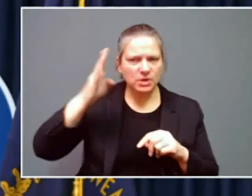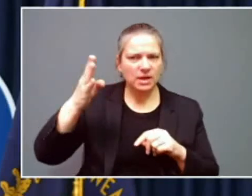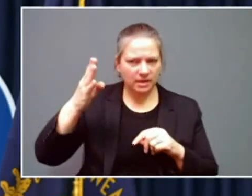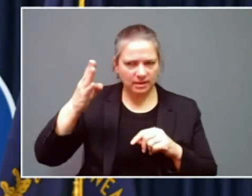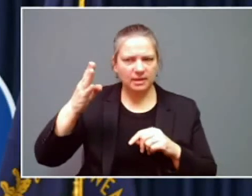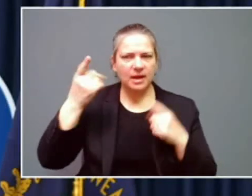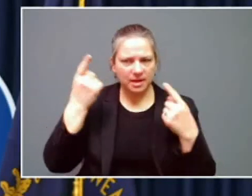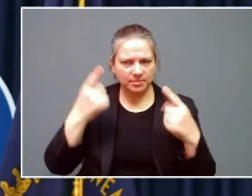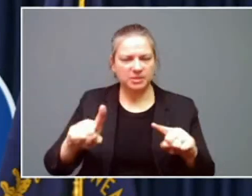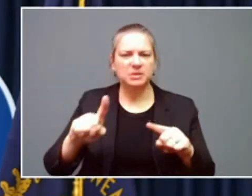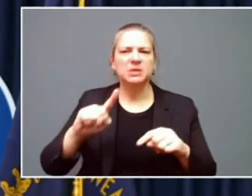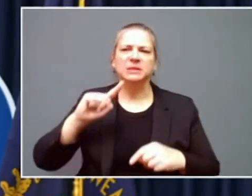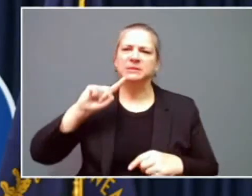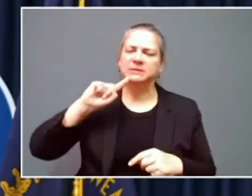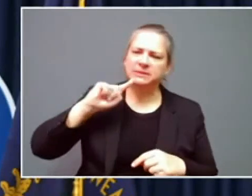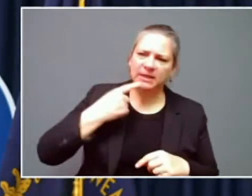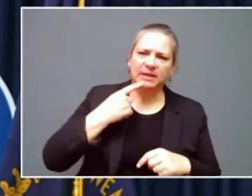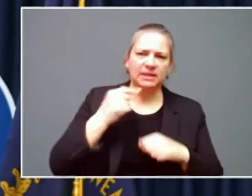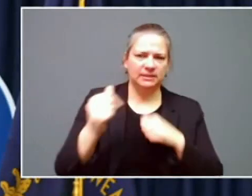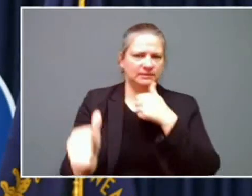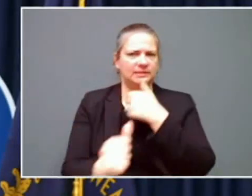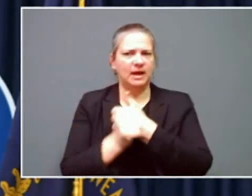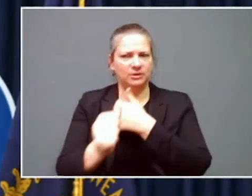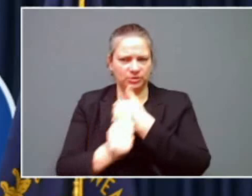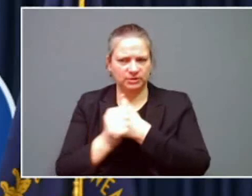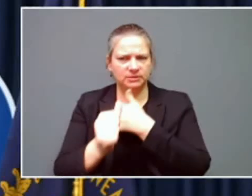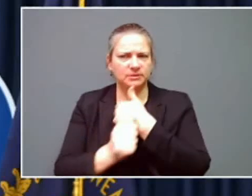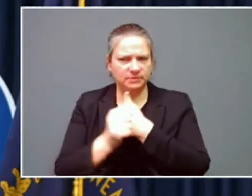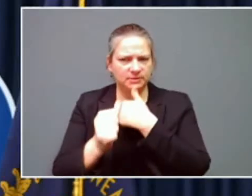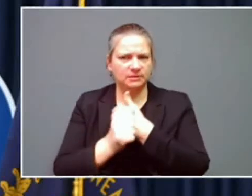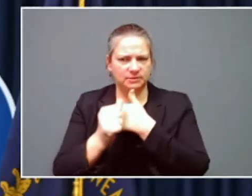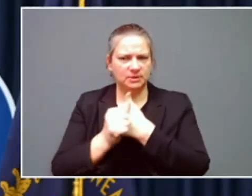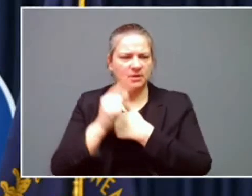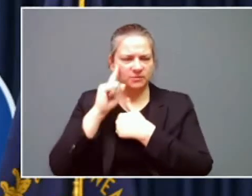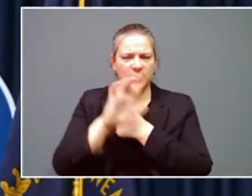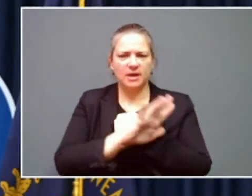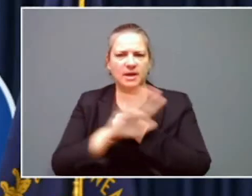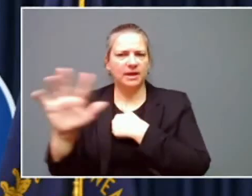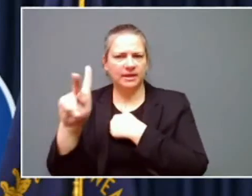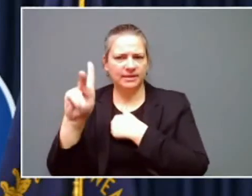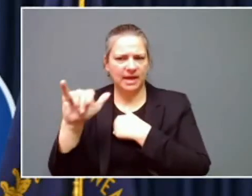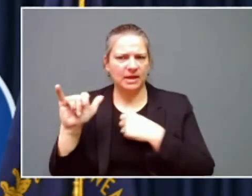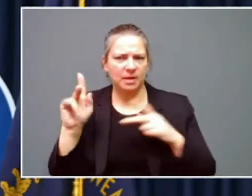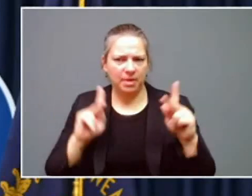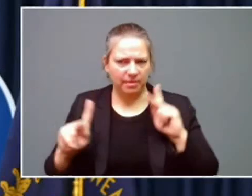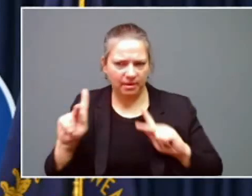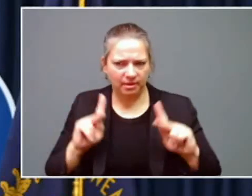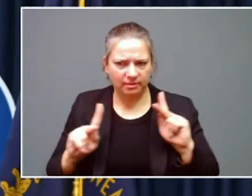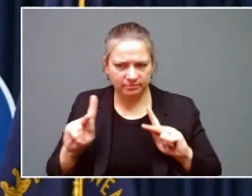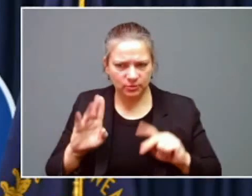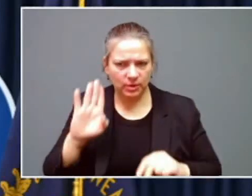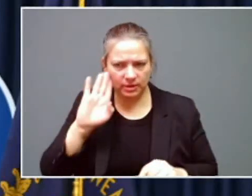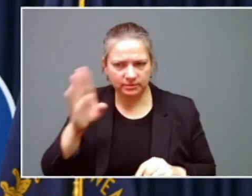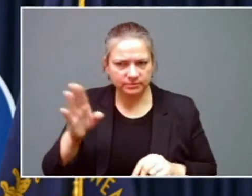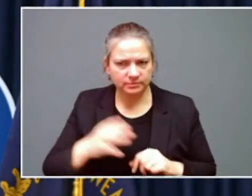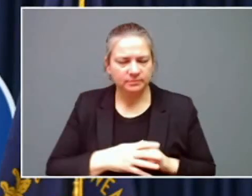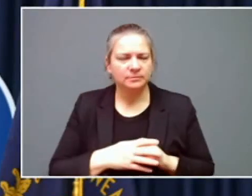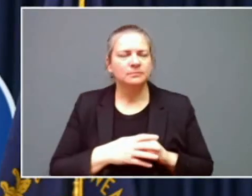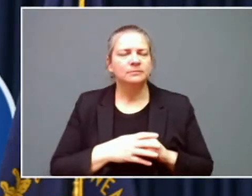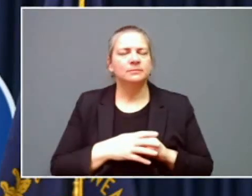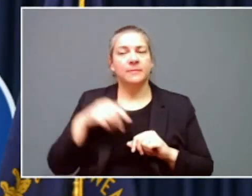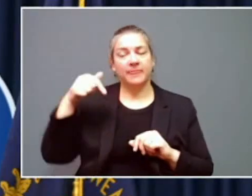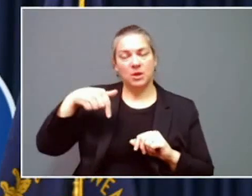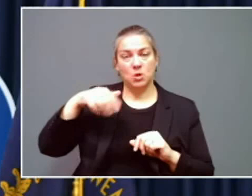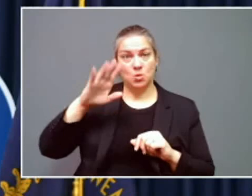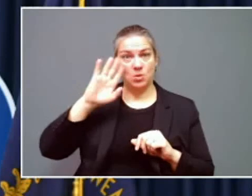dangerous for most of the residents of the state. We are looking at an ice storm that